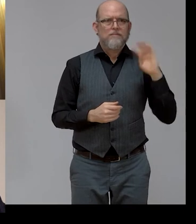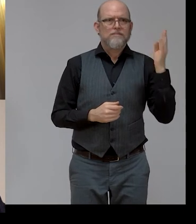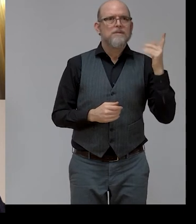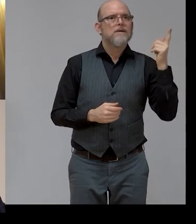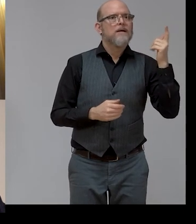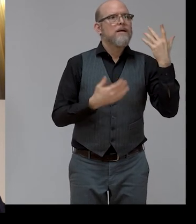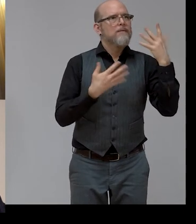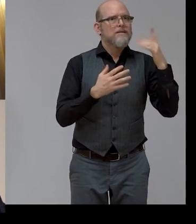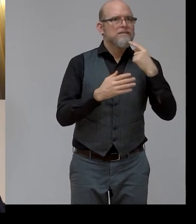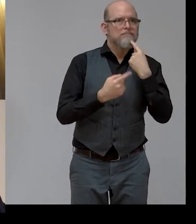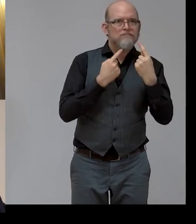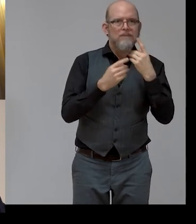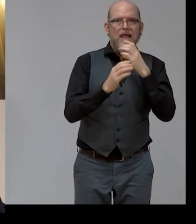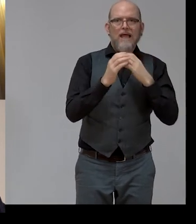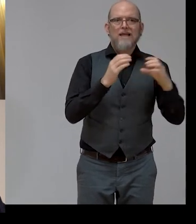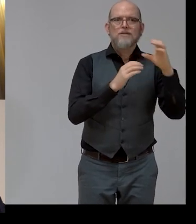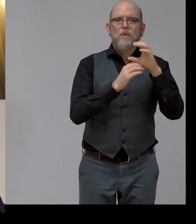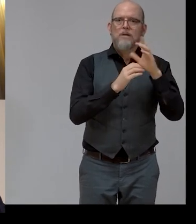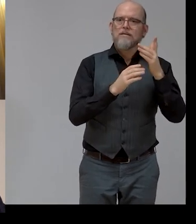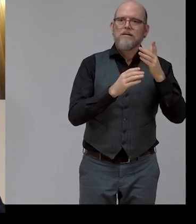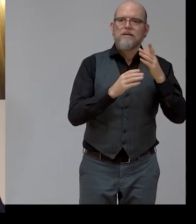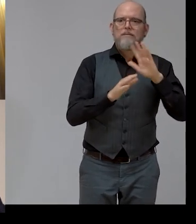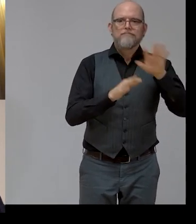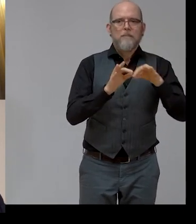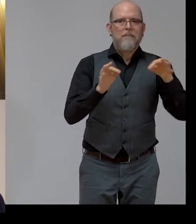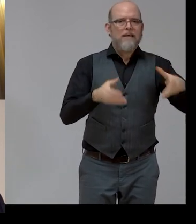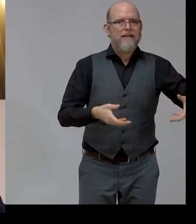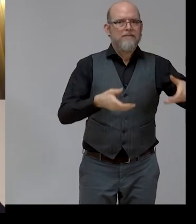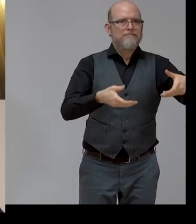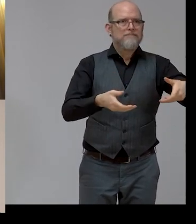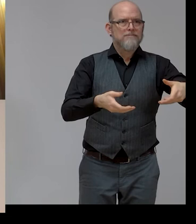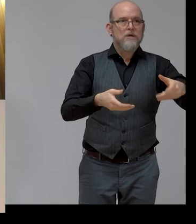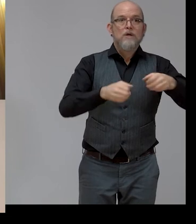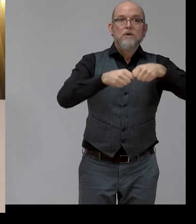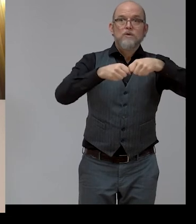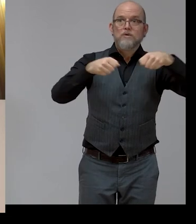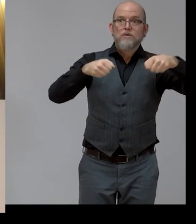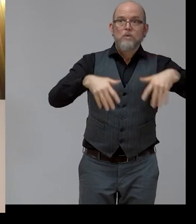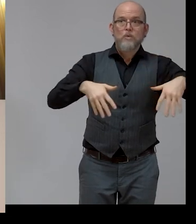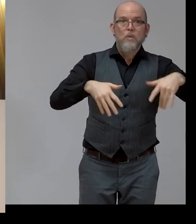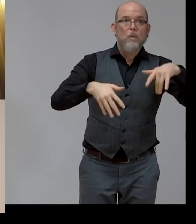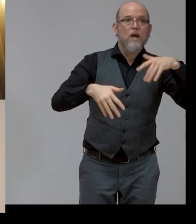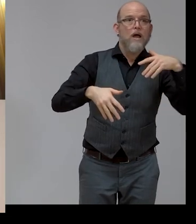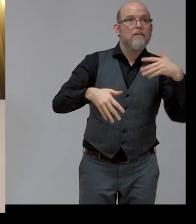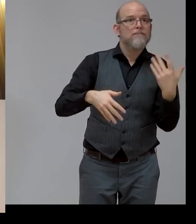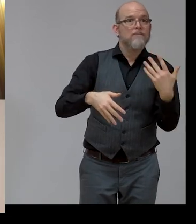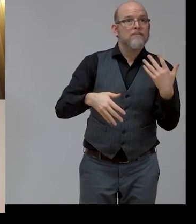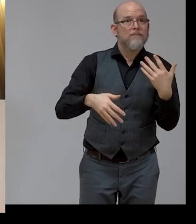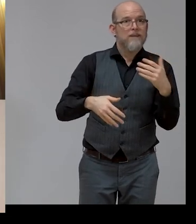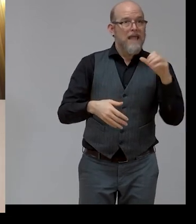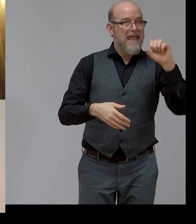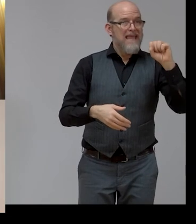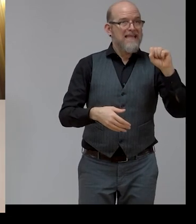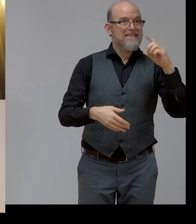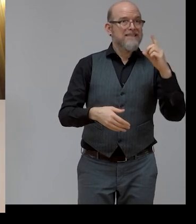UNSDGs with structural change with the UNCRPD from the individual's point of view, and I highly commend that to you.